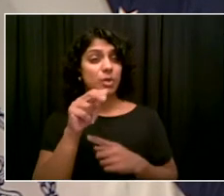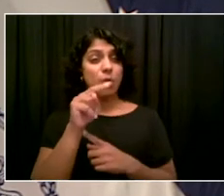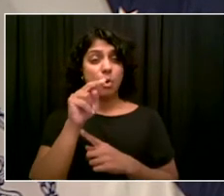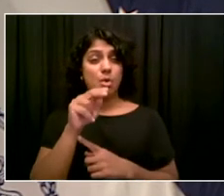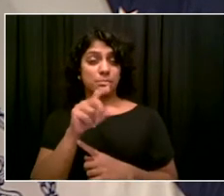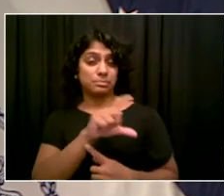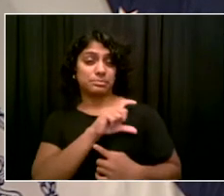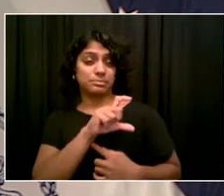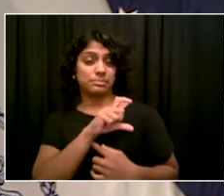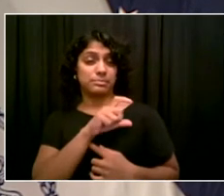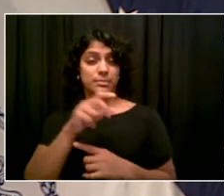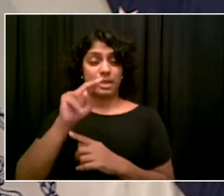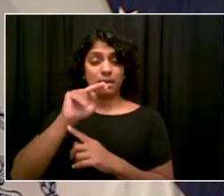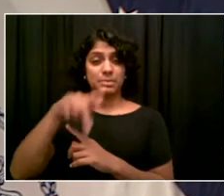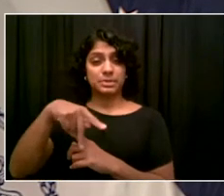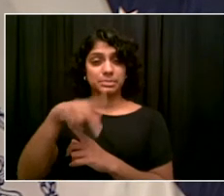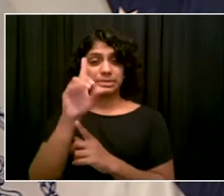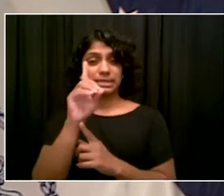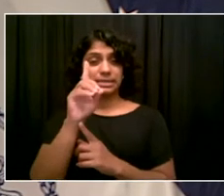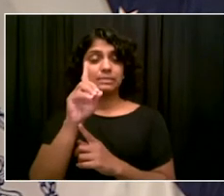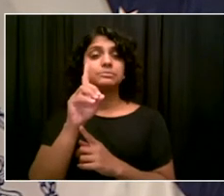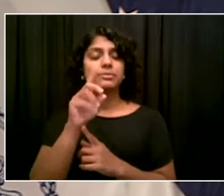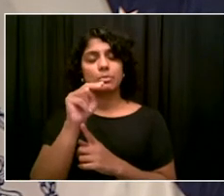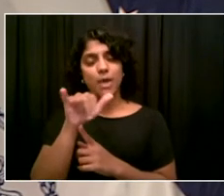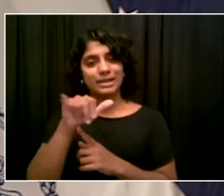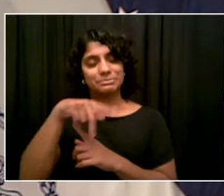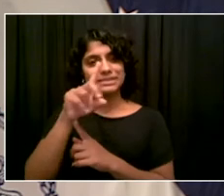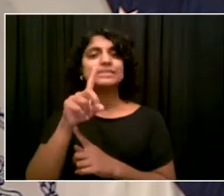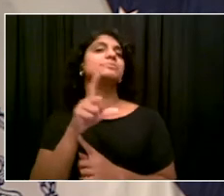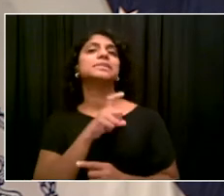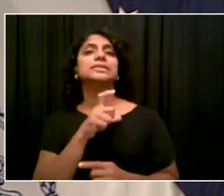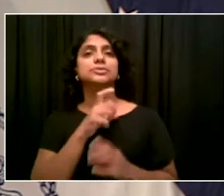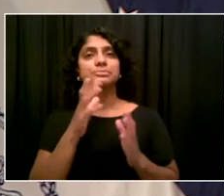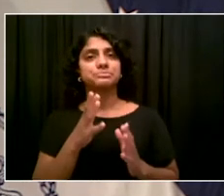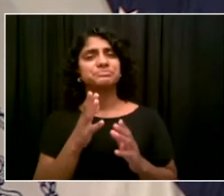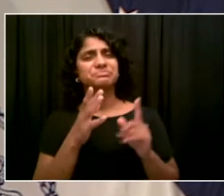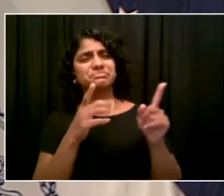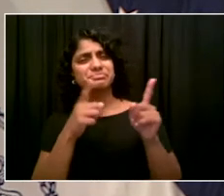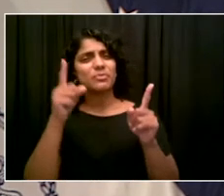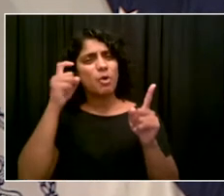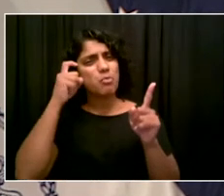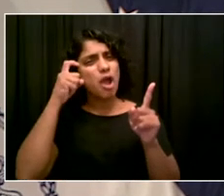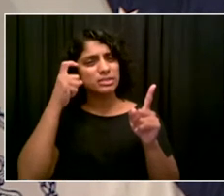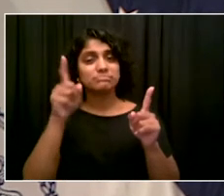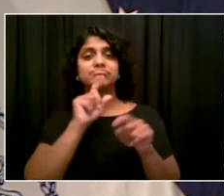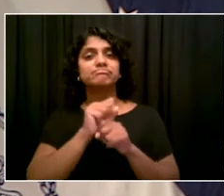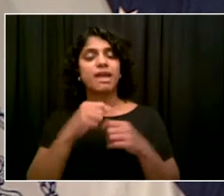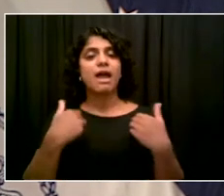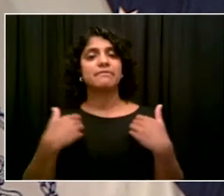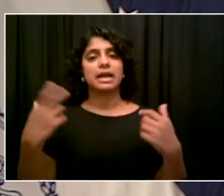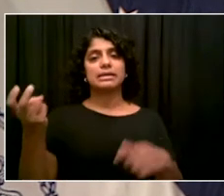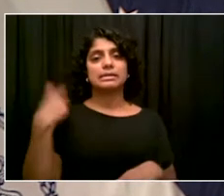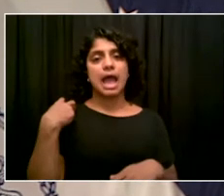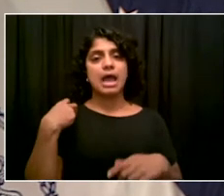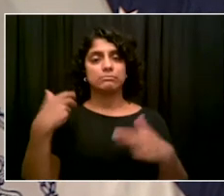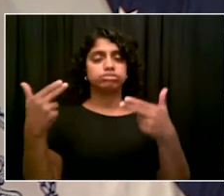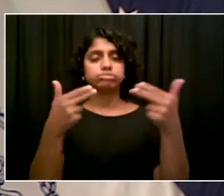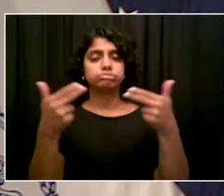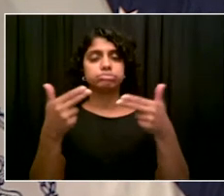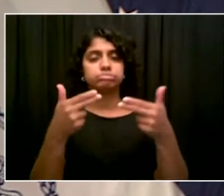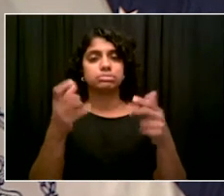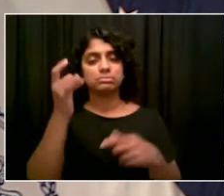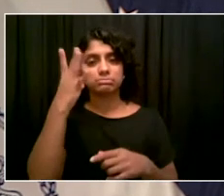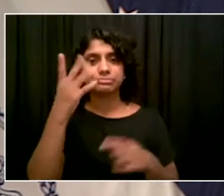teenage victims in the Bronx. He says the 16-year-old was arrested three prior times and released for gun-related